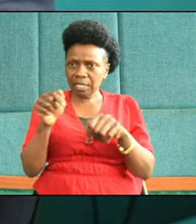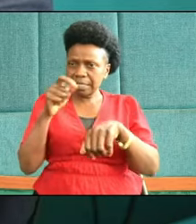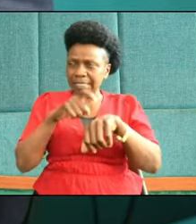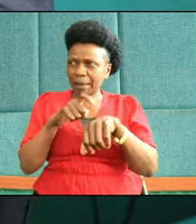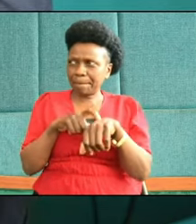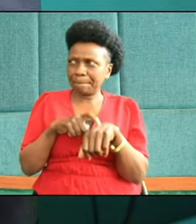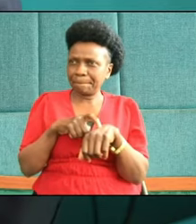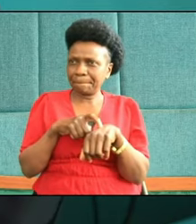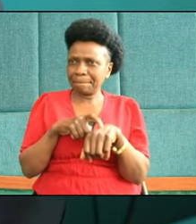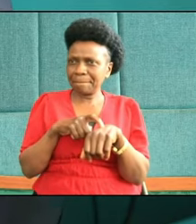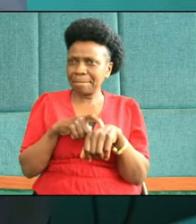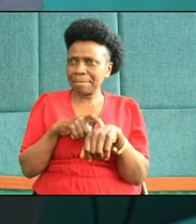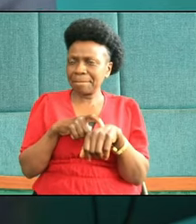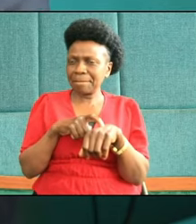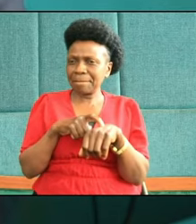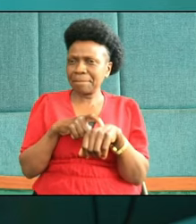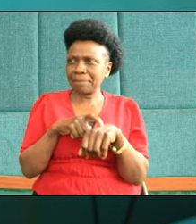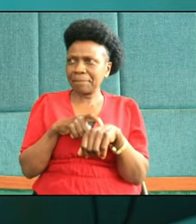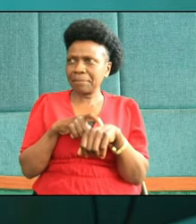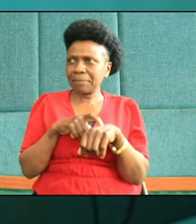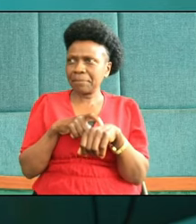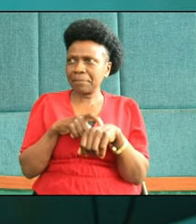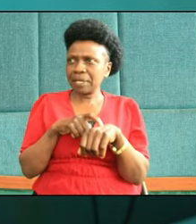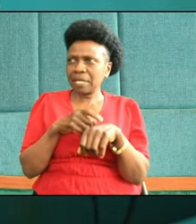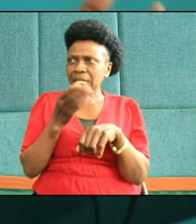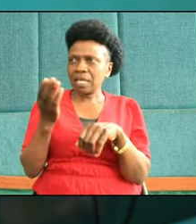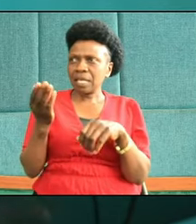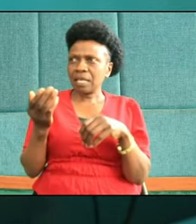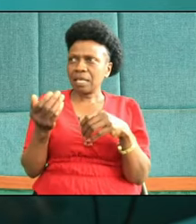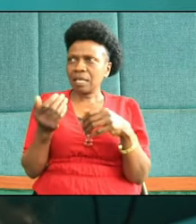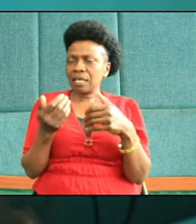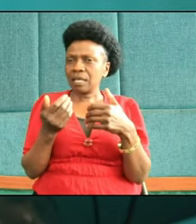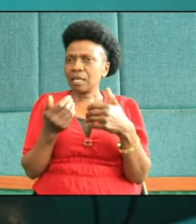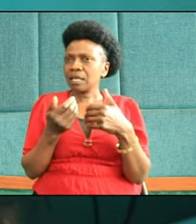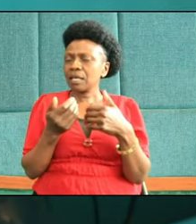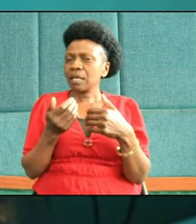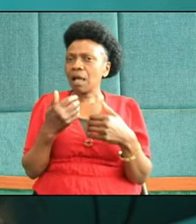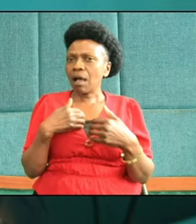noontime or by evening time, they have already withered.